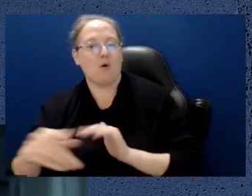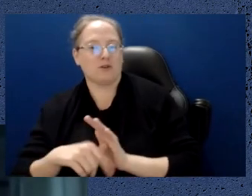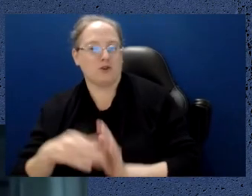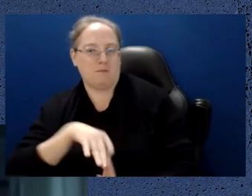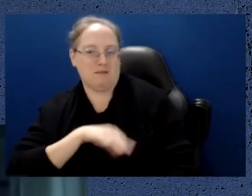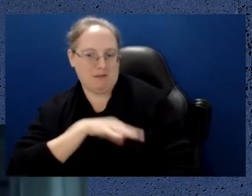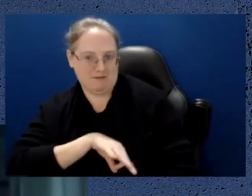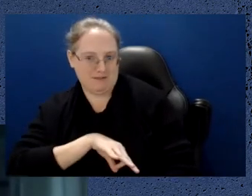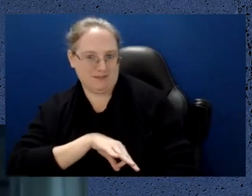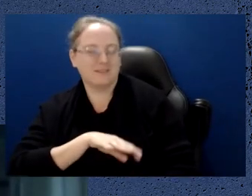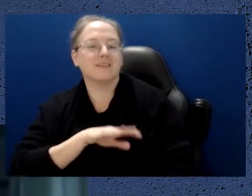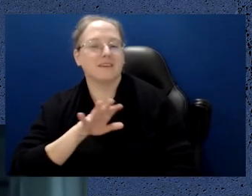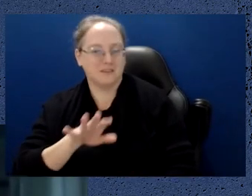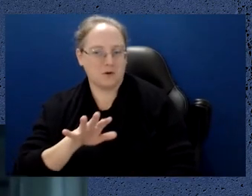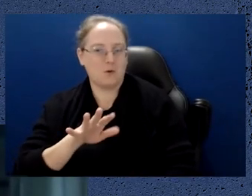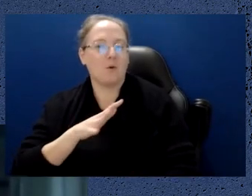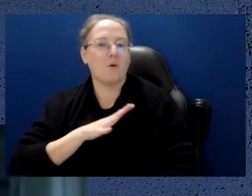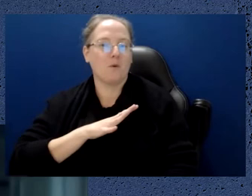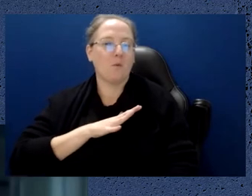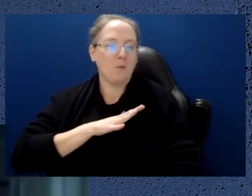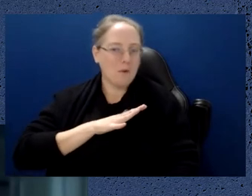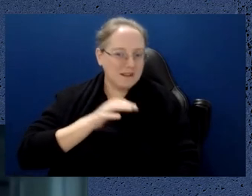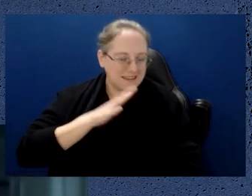curve, we've just got to wait for that knee.